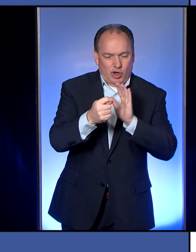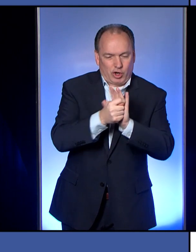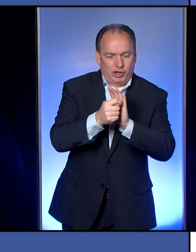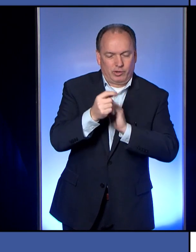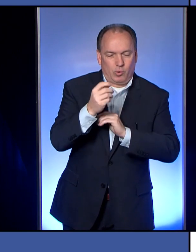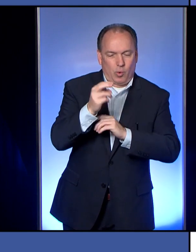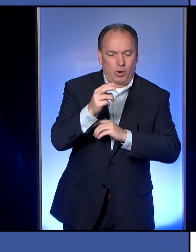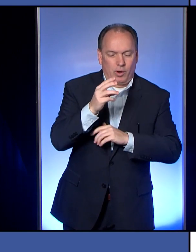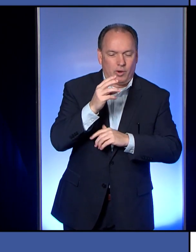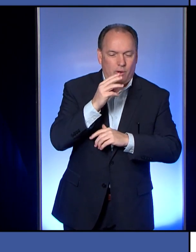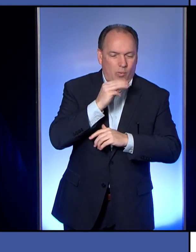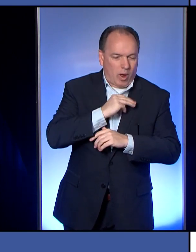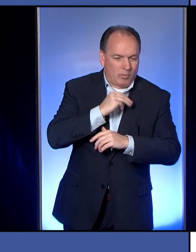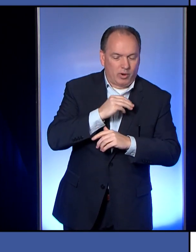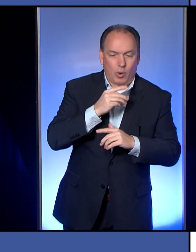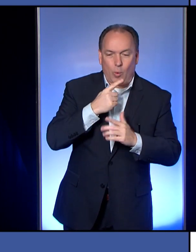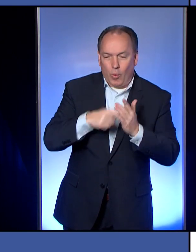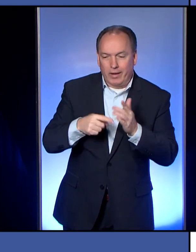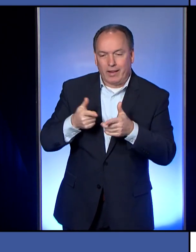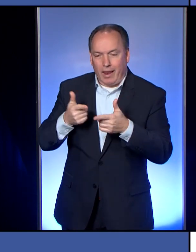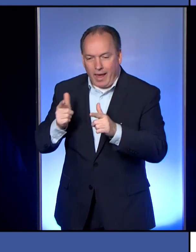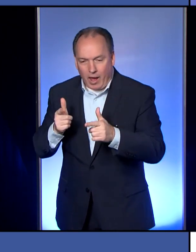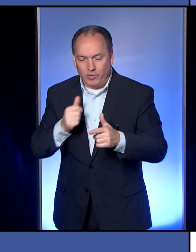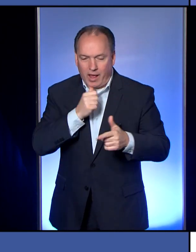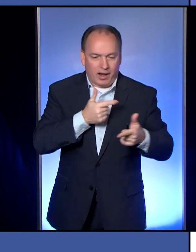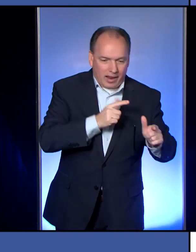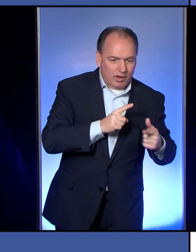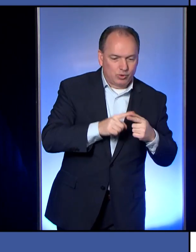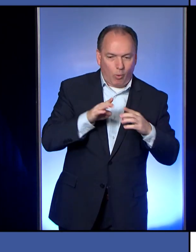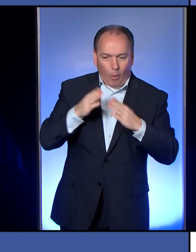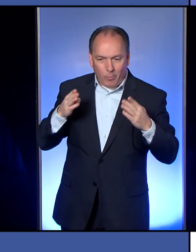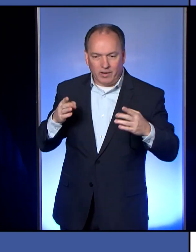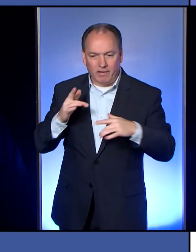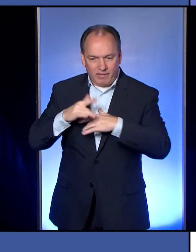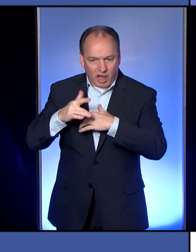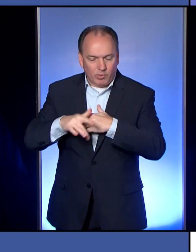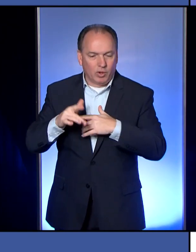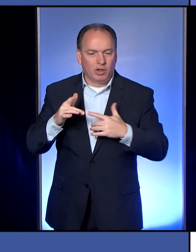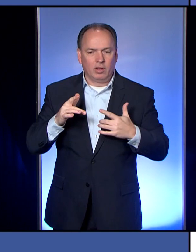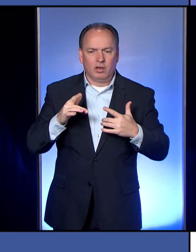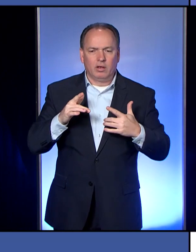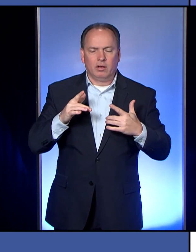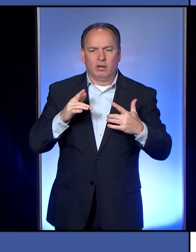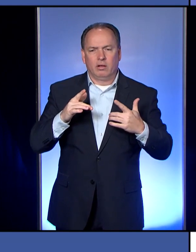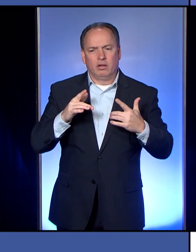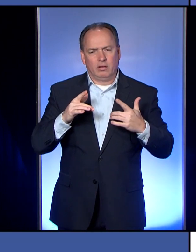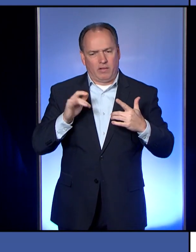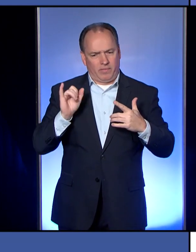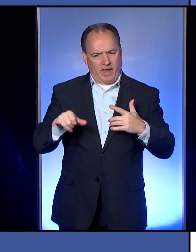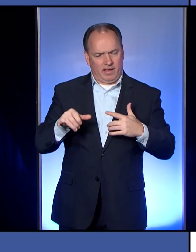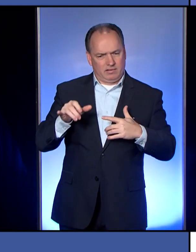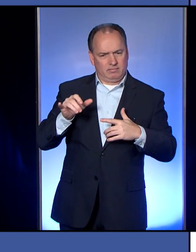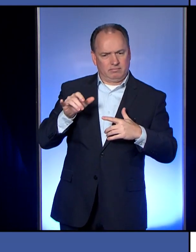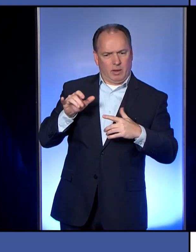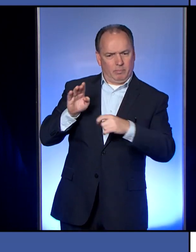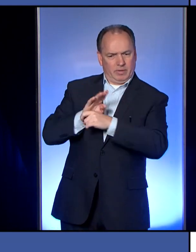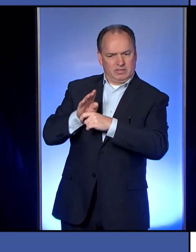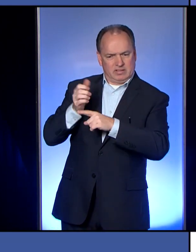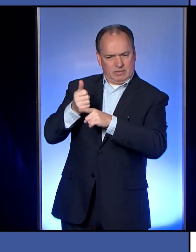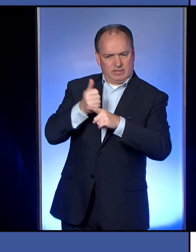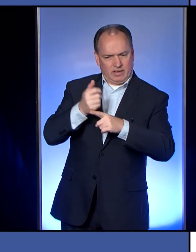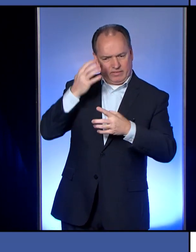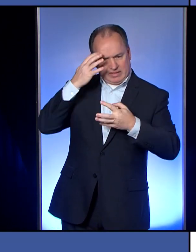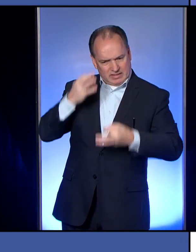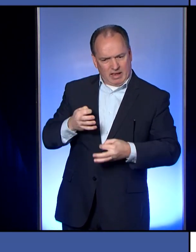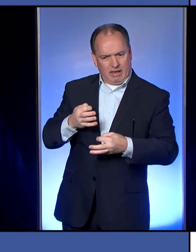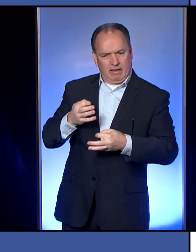open? What's not allowed to be open? Is it a lot of, uh, the, the company's own, uh, jurisdiction